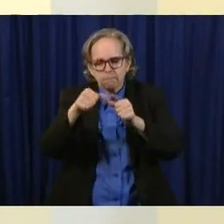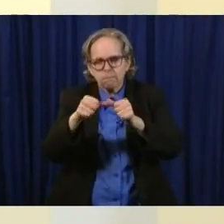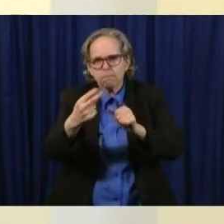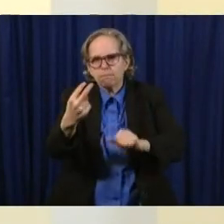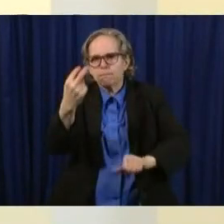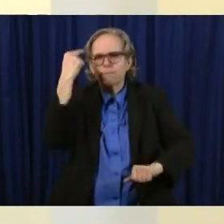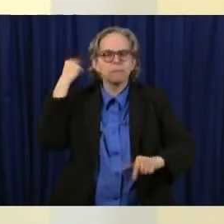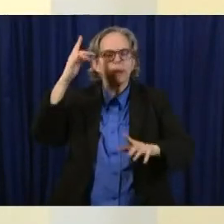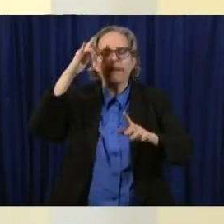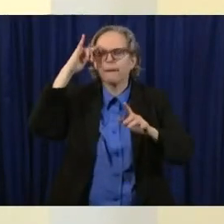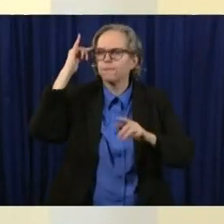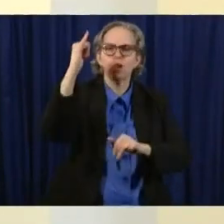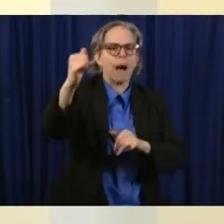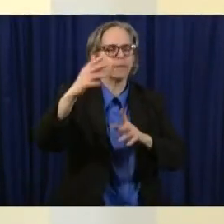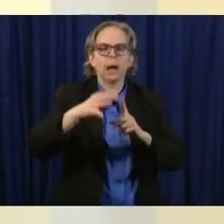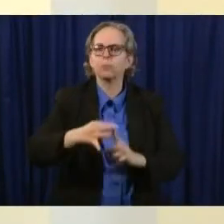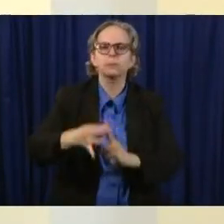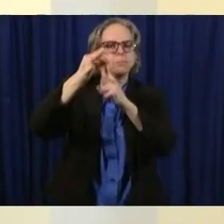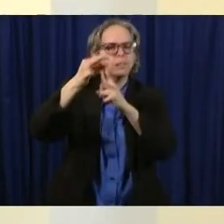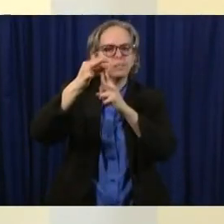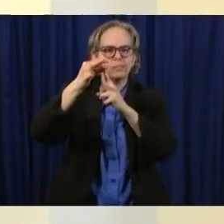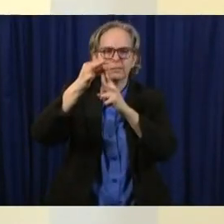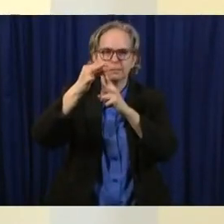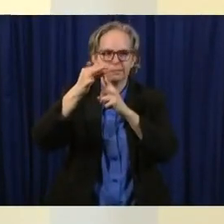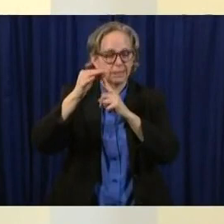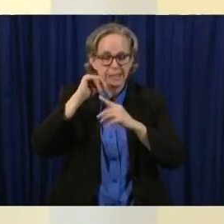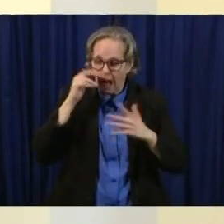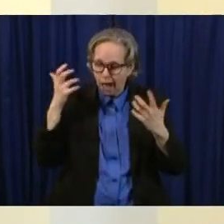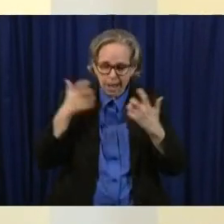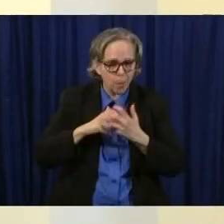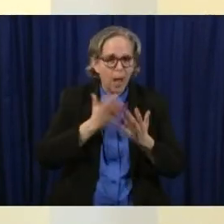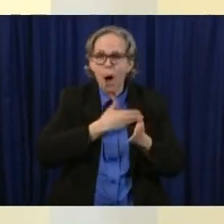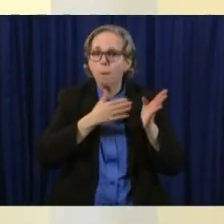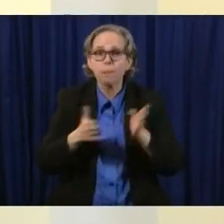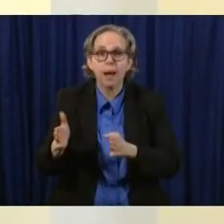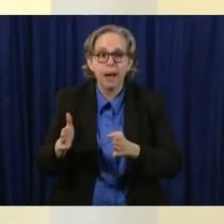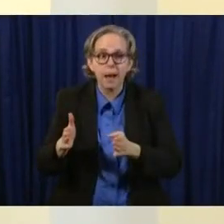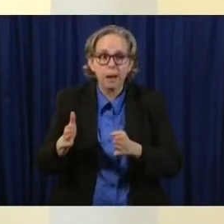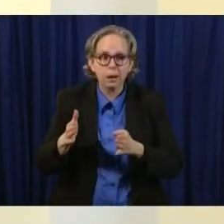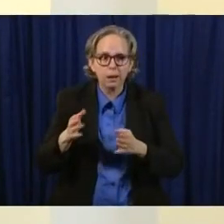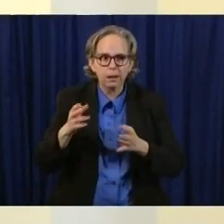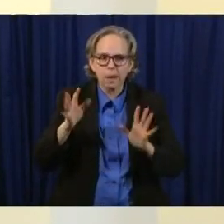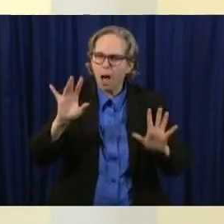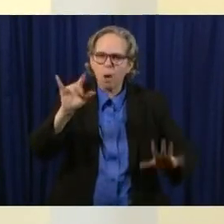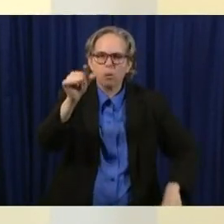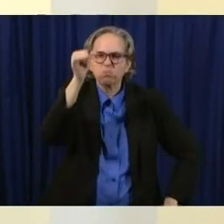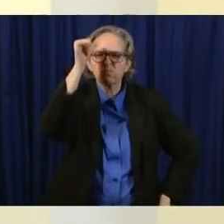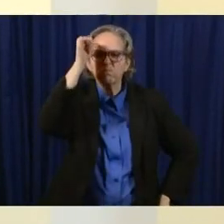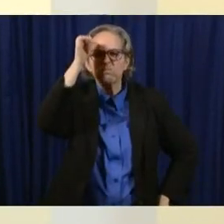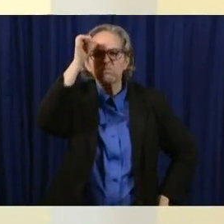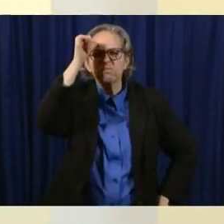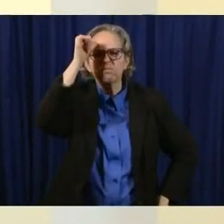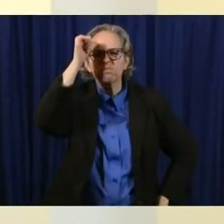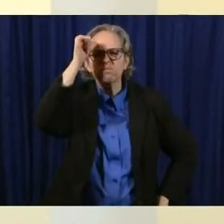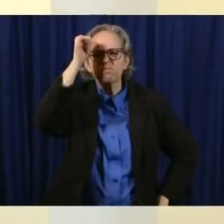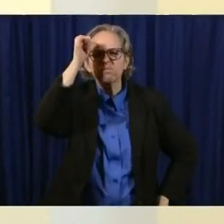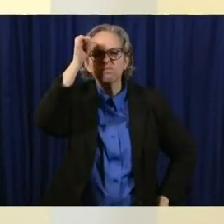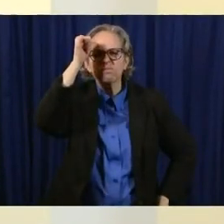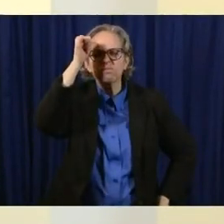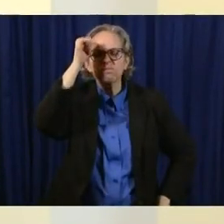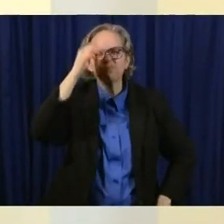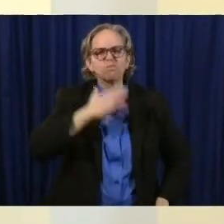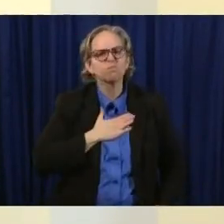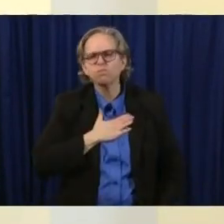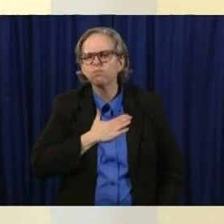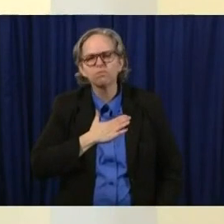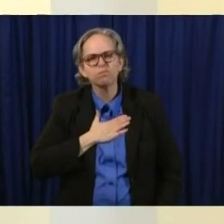planned but it's the one that they'll really remember this point in time what did we remember that we did during this time